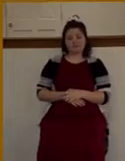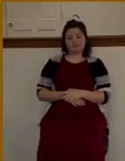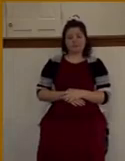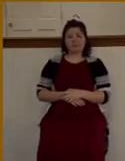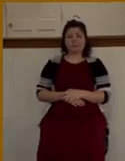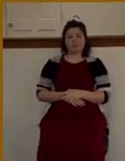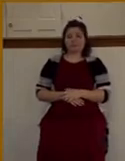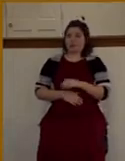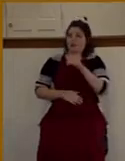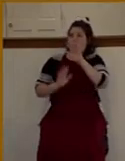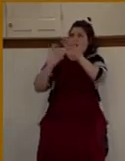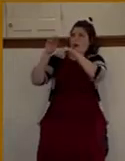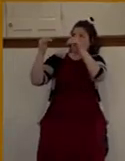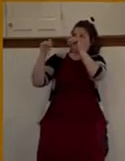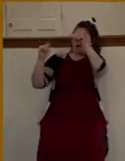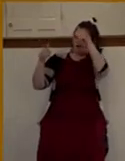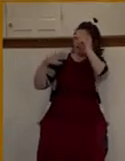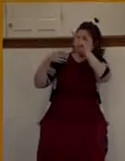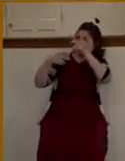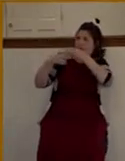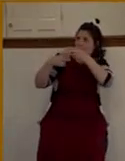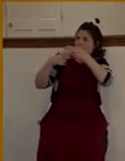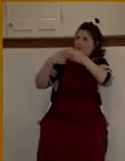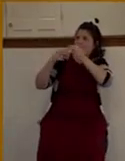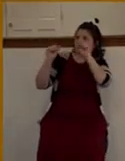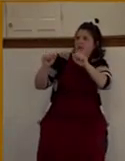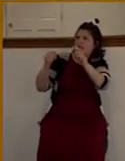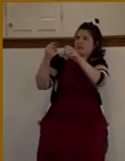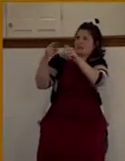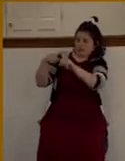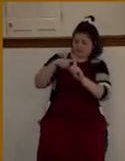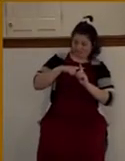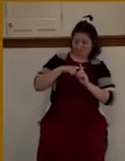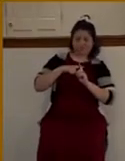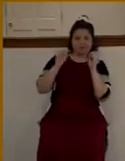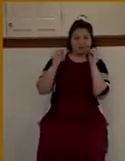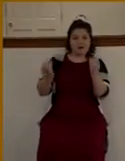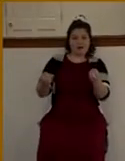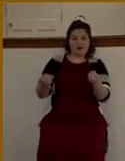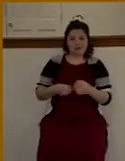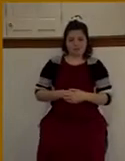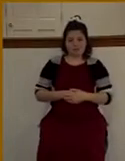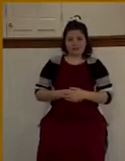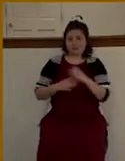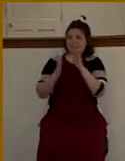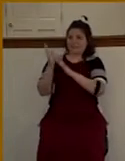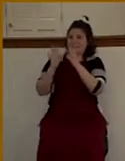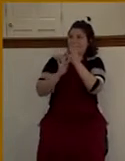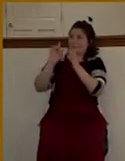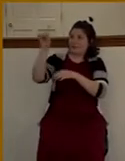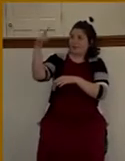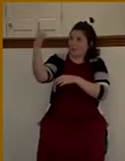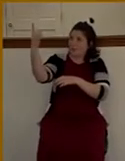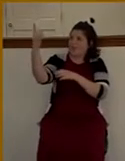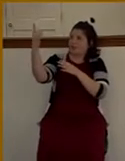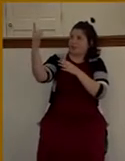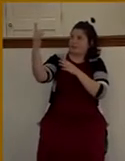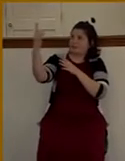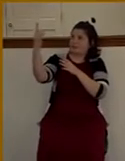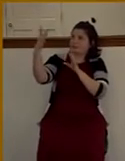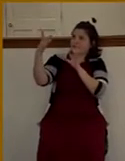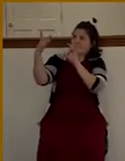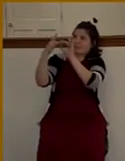name under heaven given among men whereby we must be saved. Jesus is the way to eternal